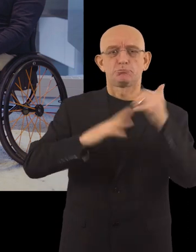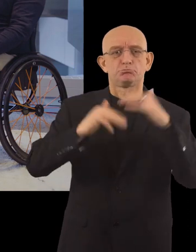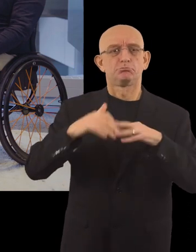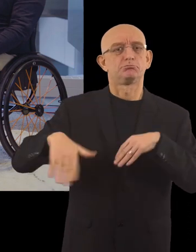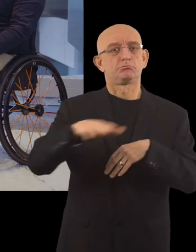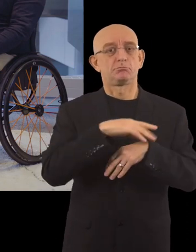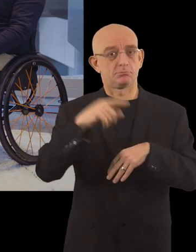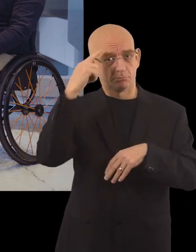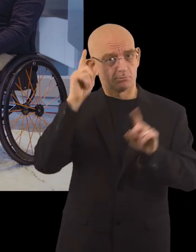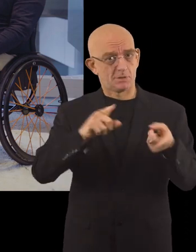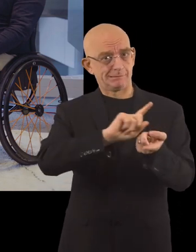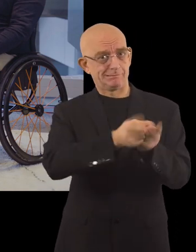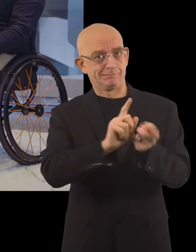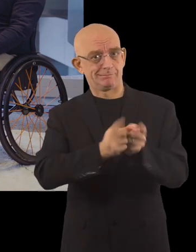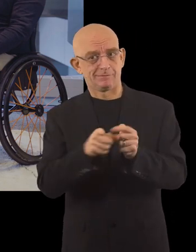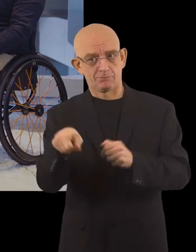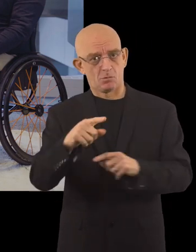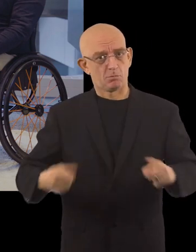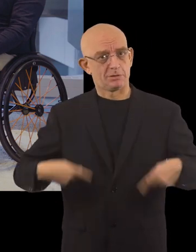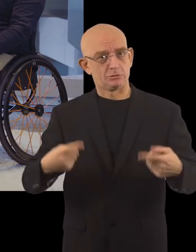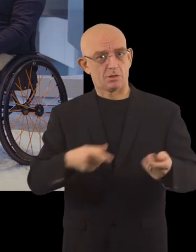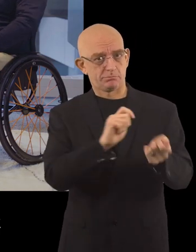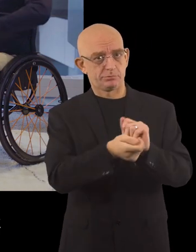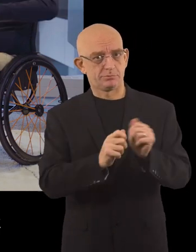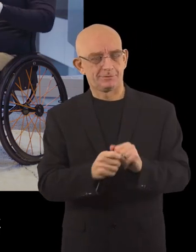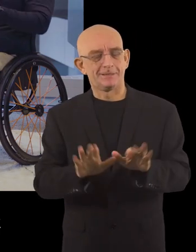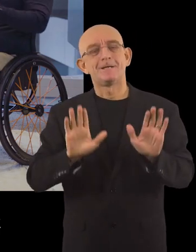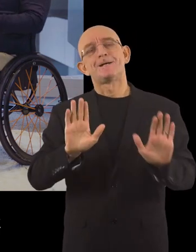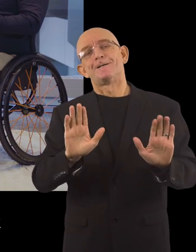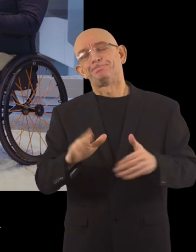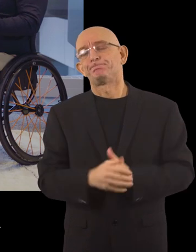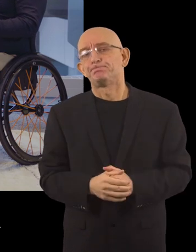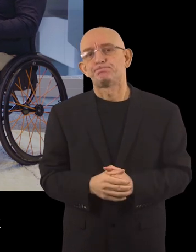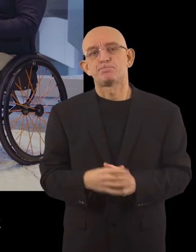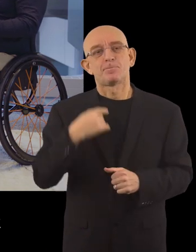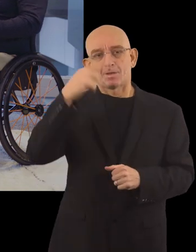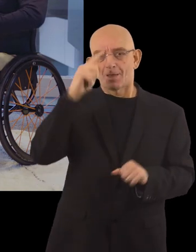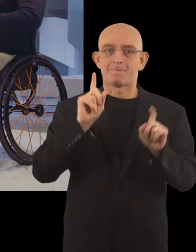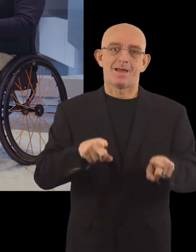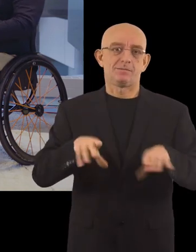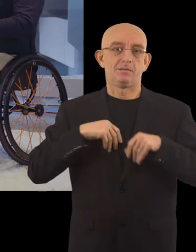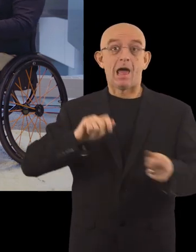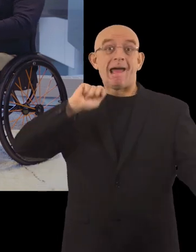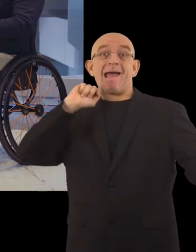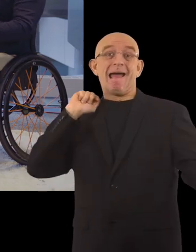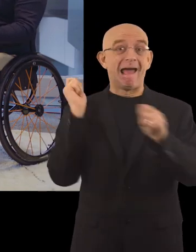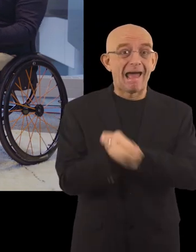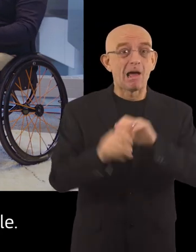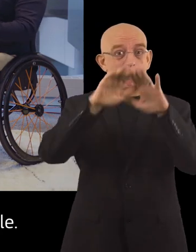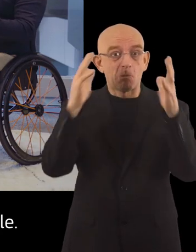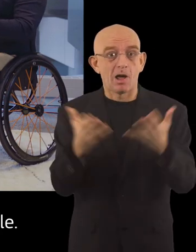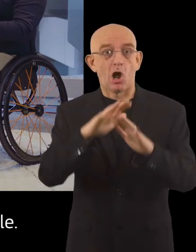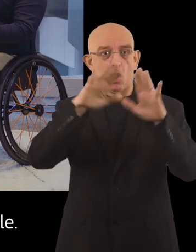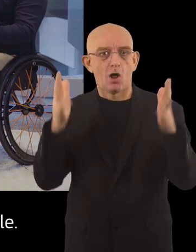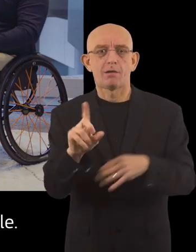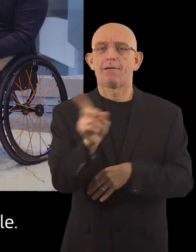sites? Should they also be accessible for people in a wheelchair? I think one thing we do need to accept that we can't adapt the whole world.